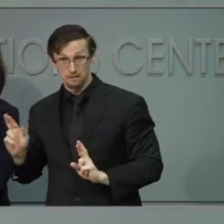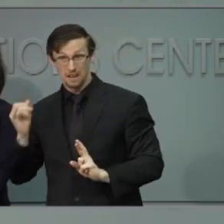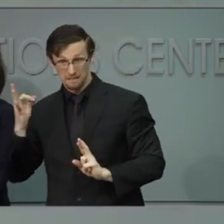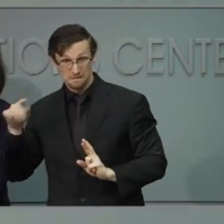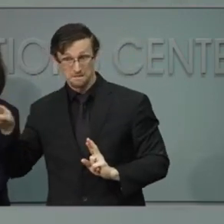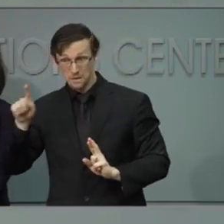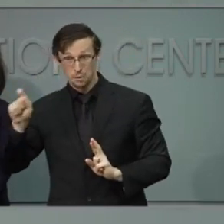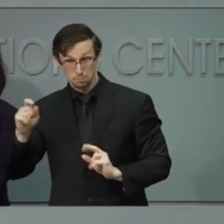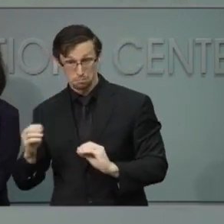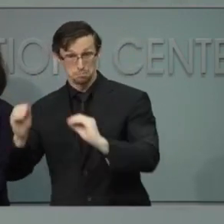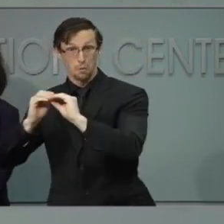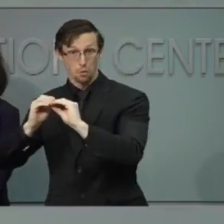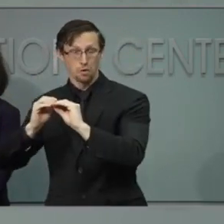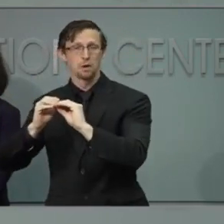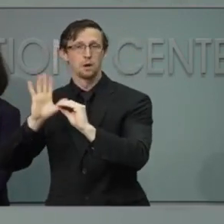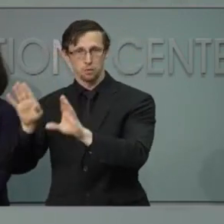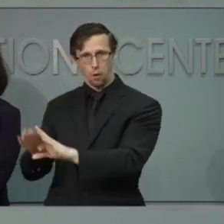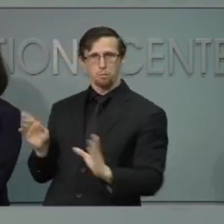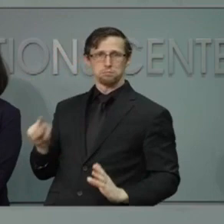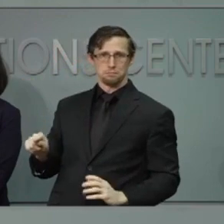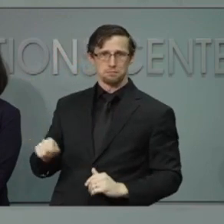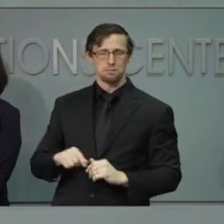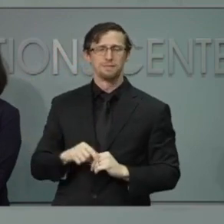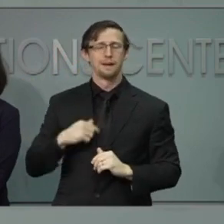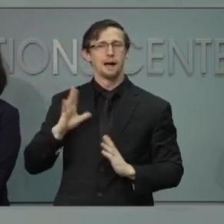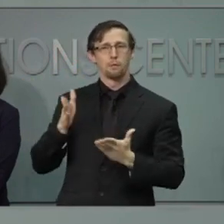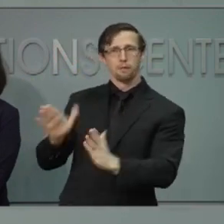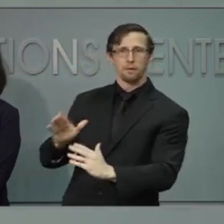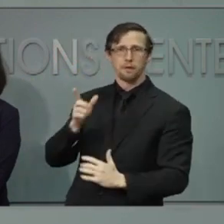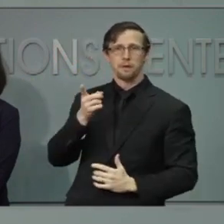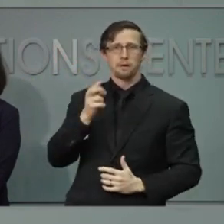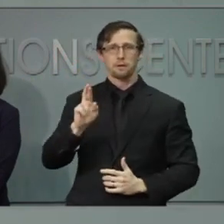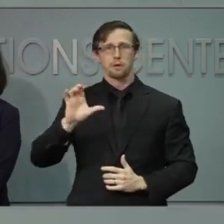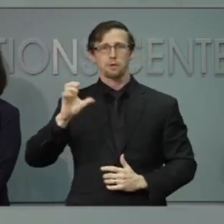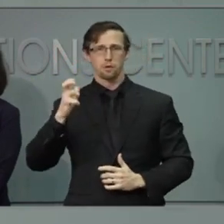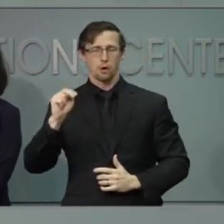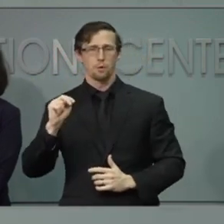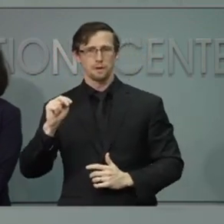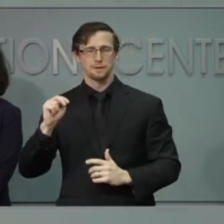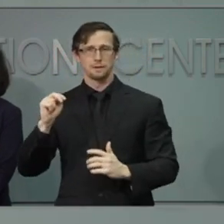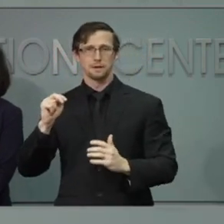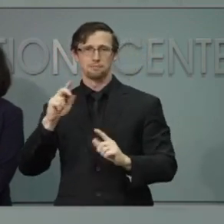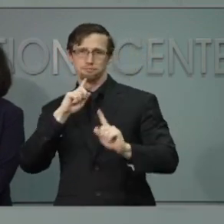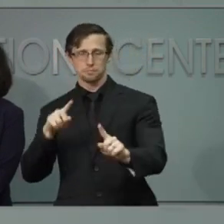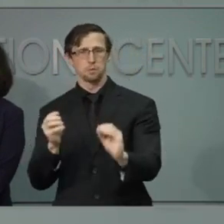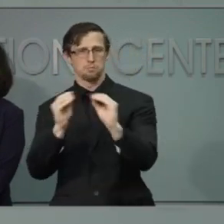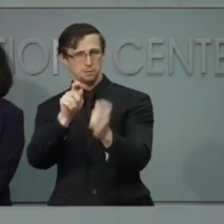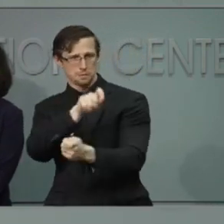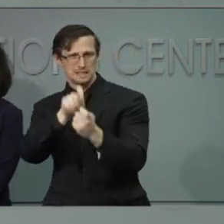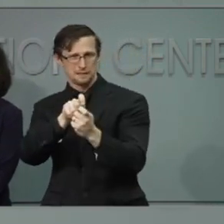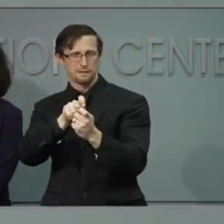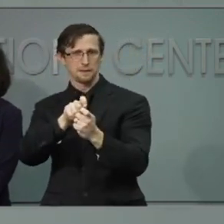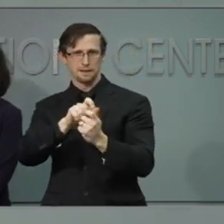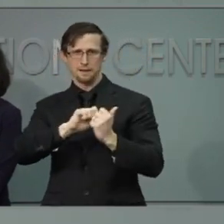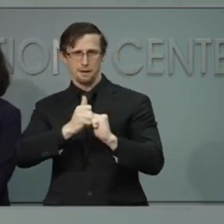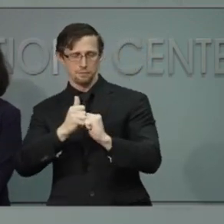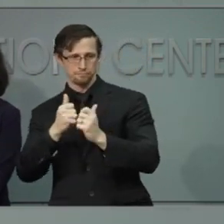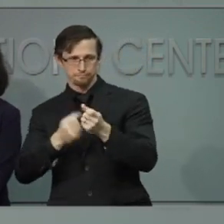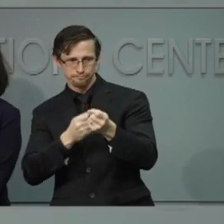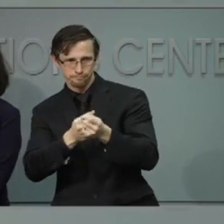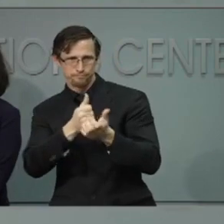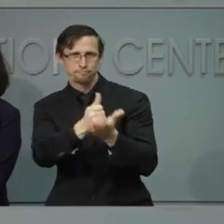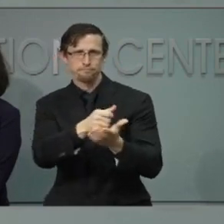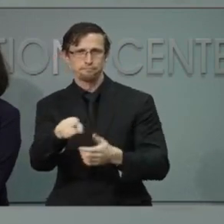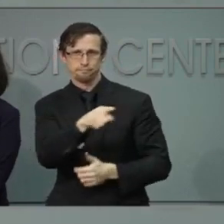But I'll let Dr. Cohen talk specifically about what the state can do to help the hospitals that specifically have these strains. So, Dr.